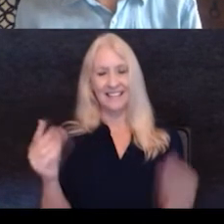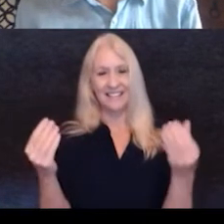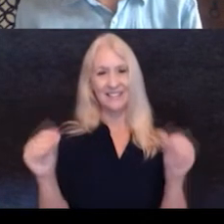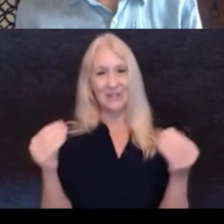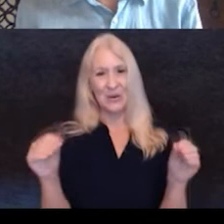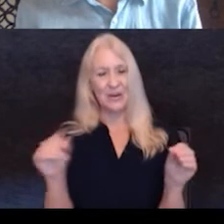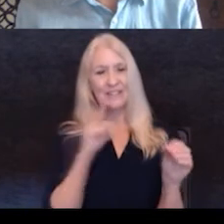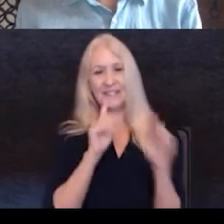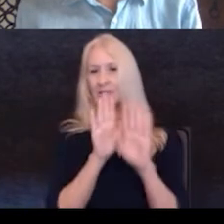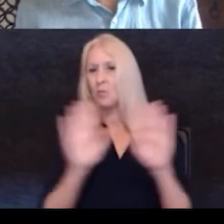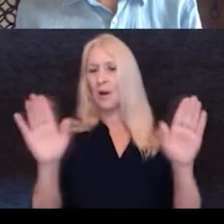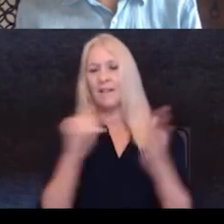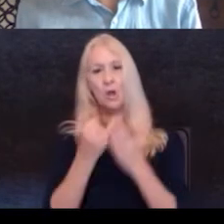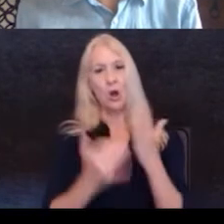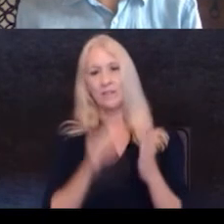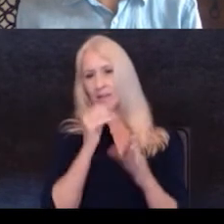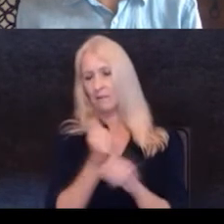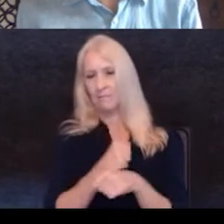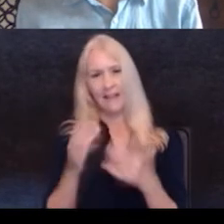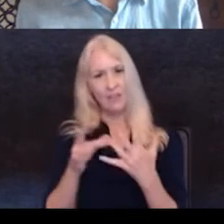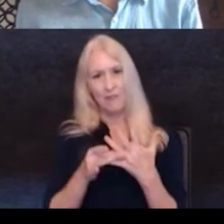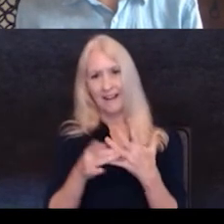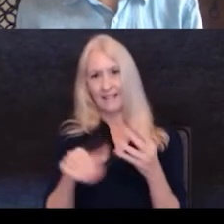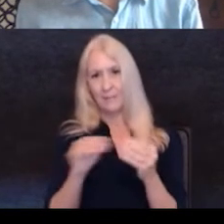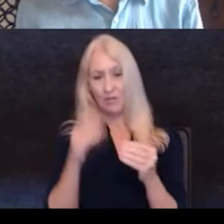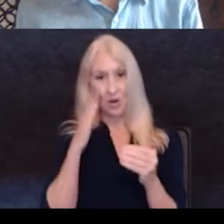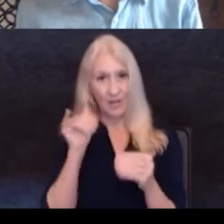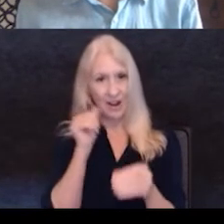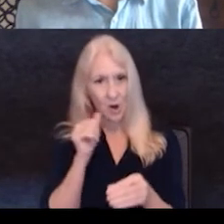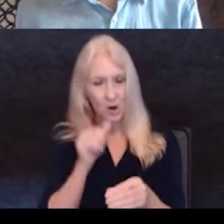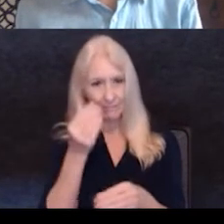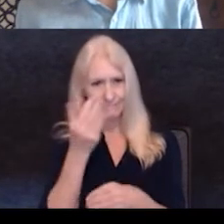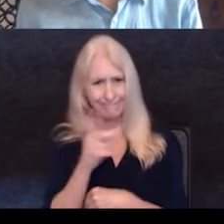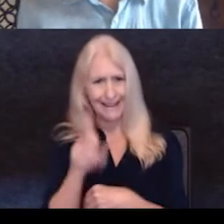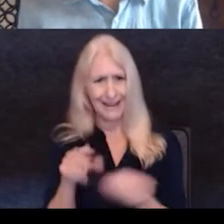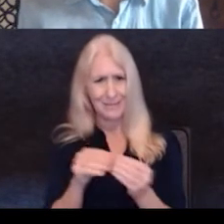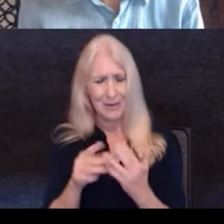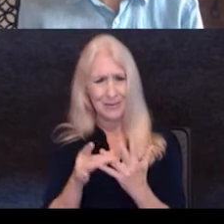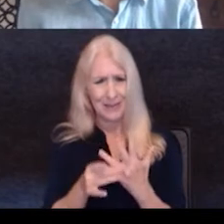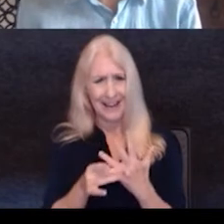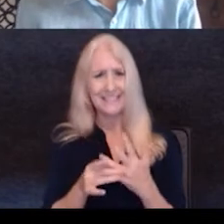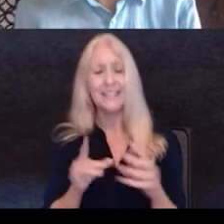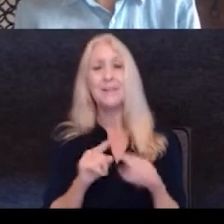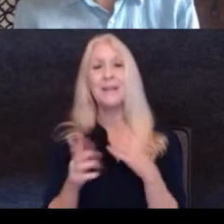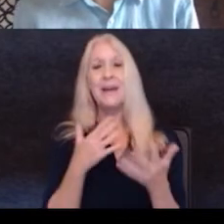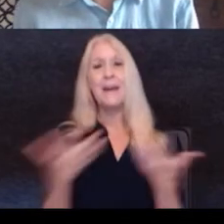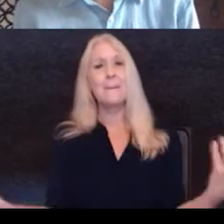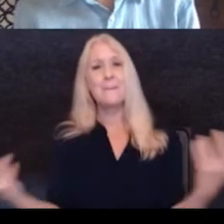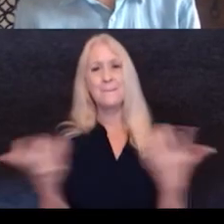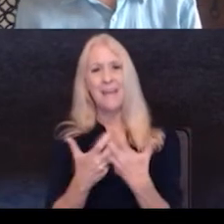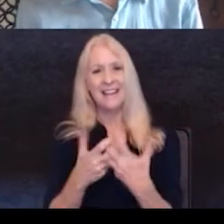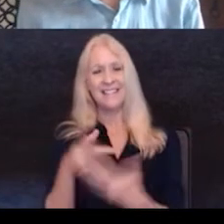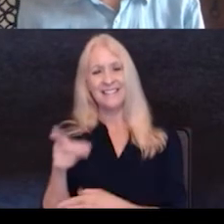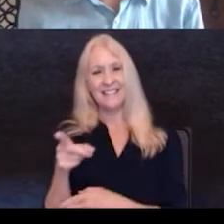artist who doesn't do these rings anymore. So students out there, if you know the gal, let, let me know. I need more, but, um, it matches this incredible